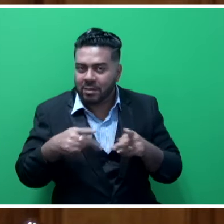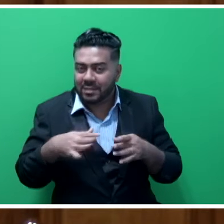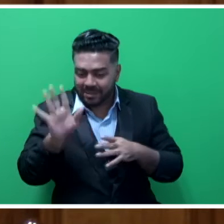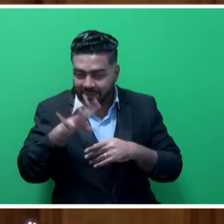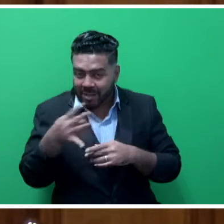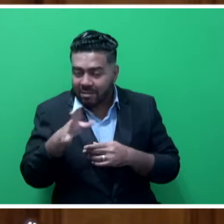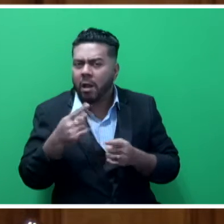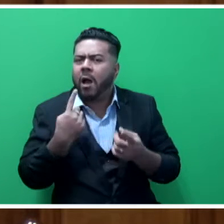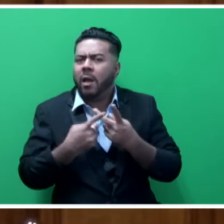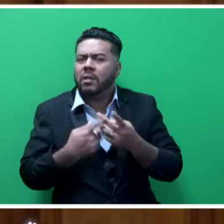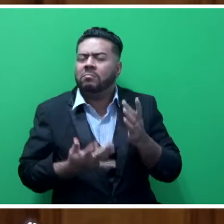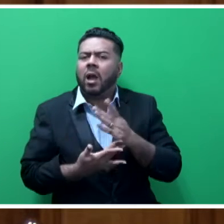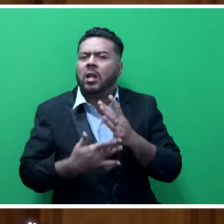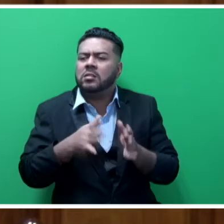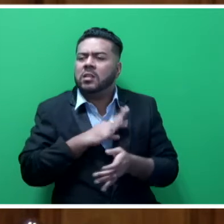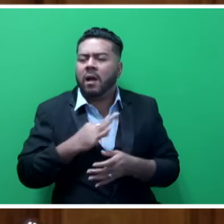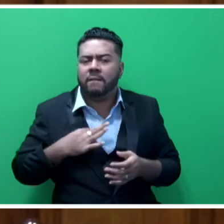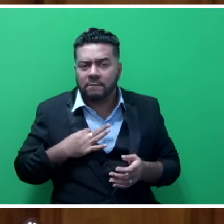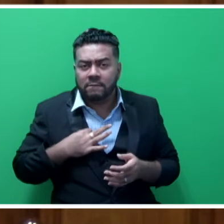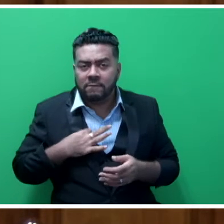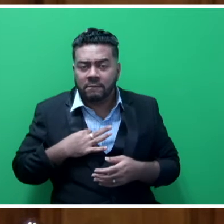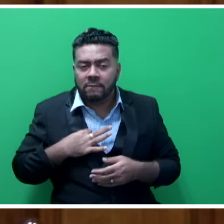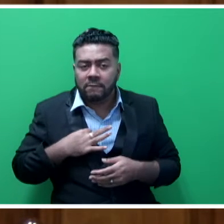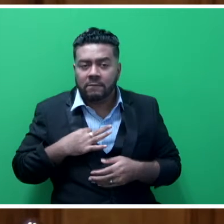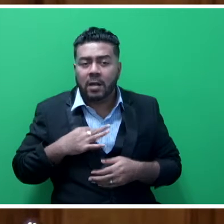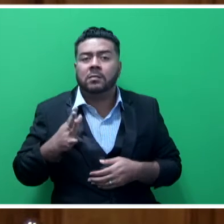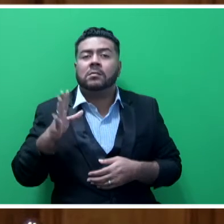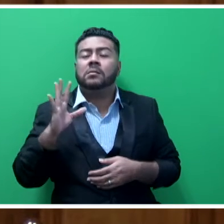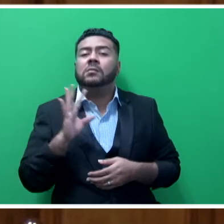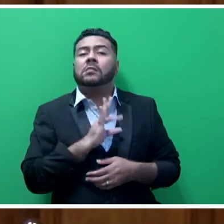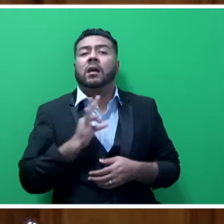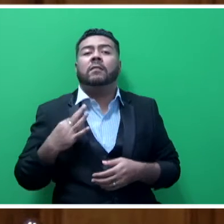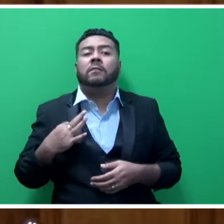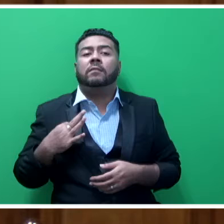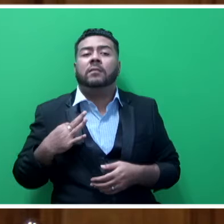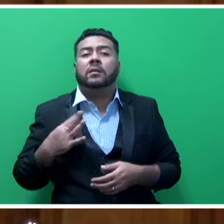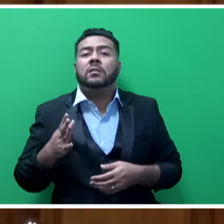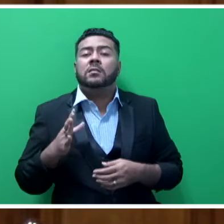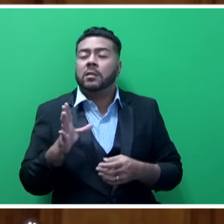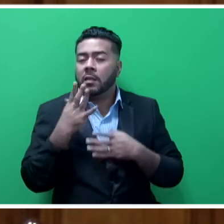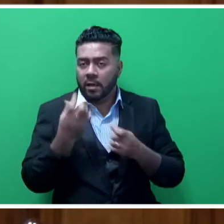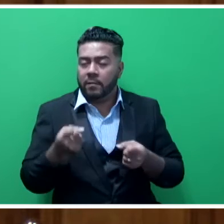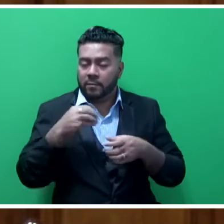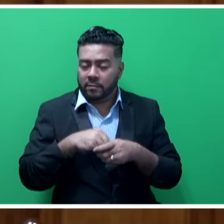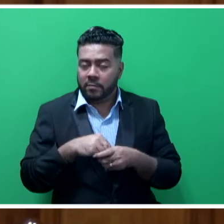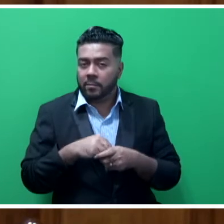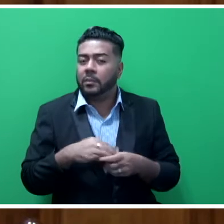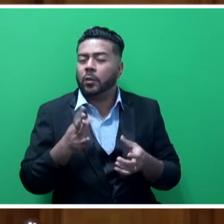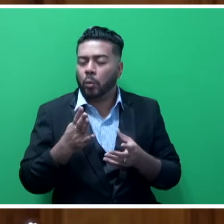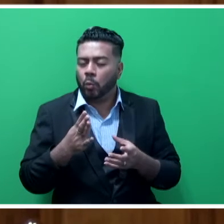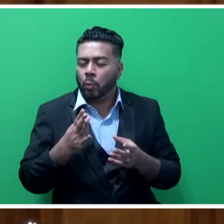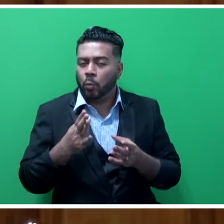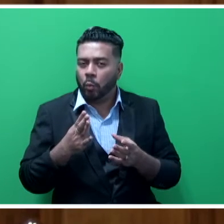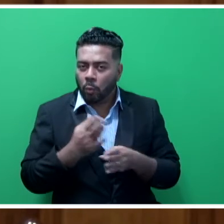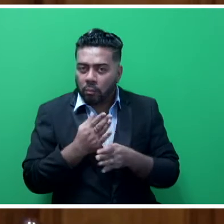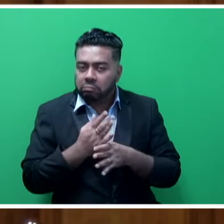other technical staff, together with the right equipment and instruments and equipment to ensure that the companies of the contractor can